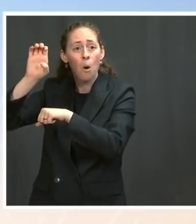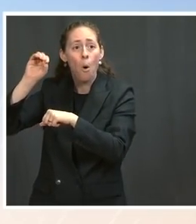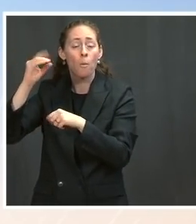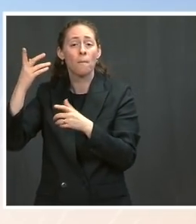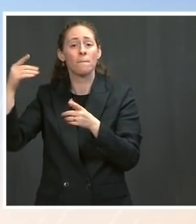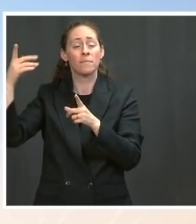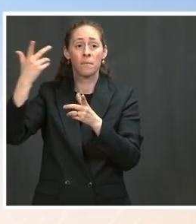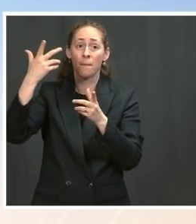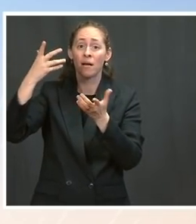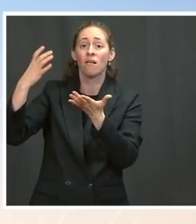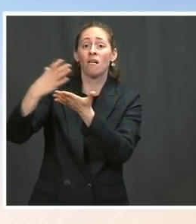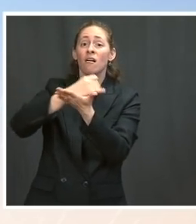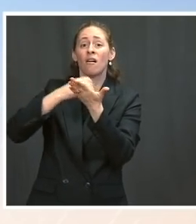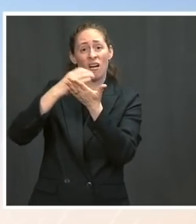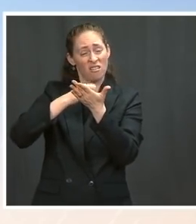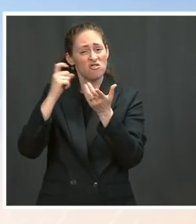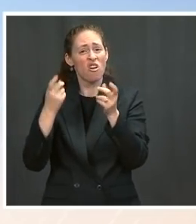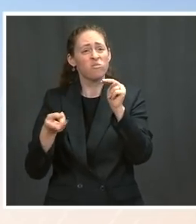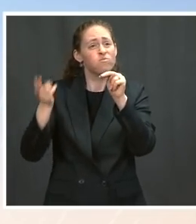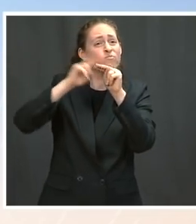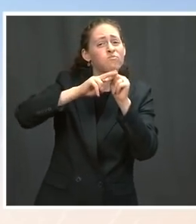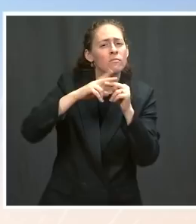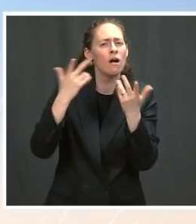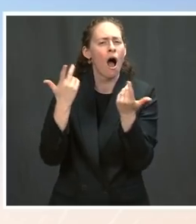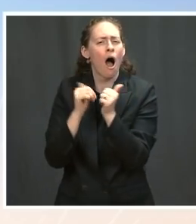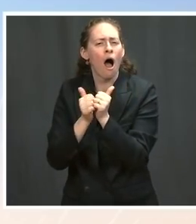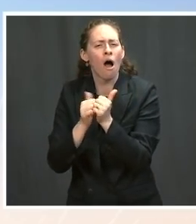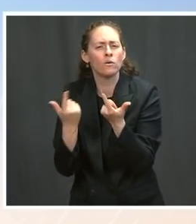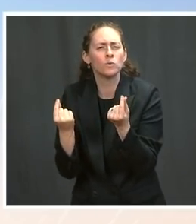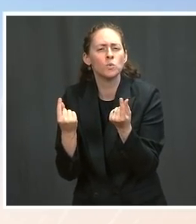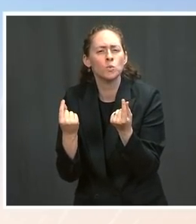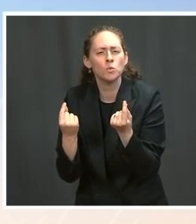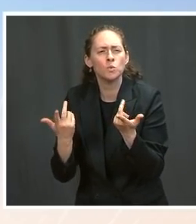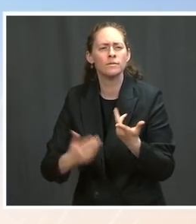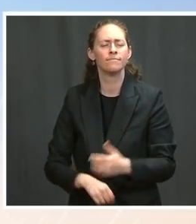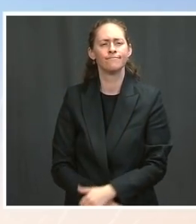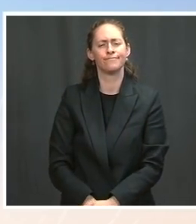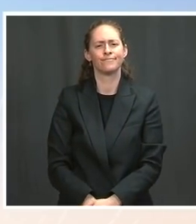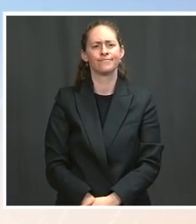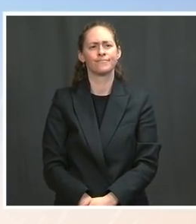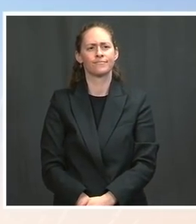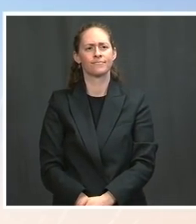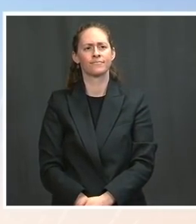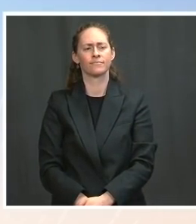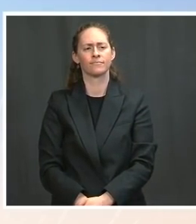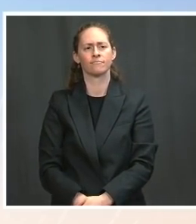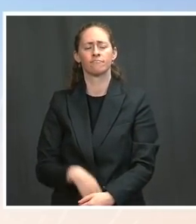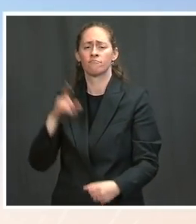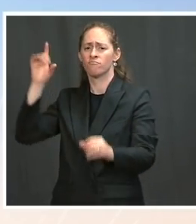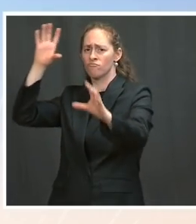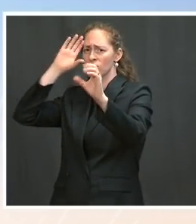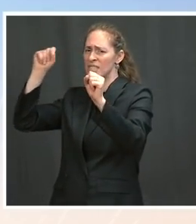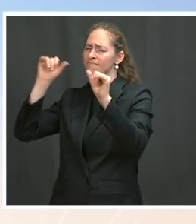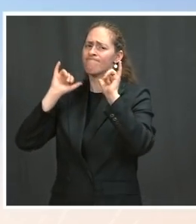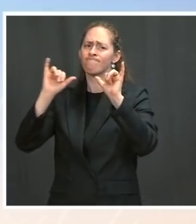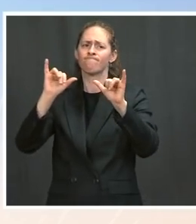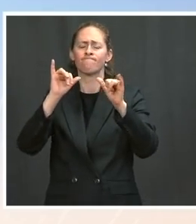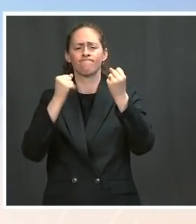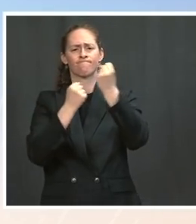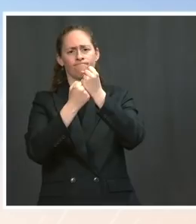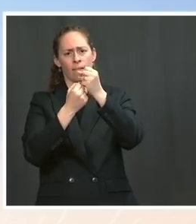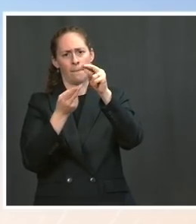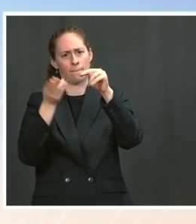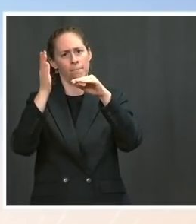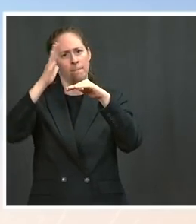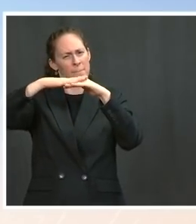Well, I will say first, one, the President supports an increase in the minimum wage. The President also believes and would love to see action